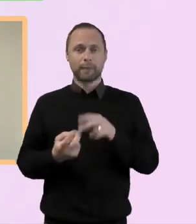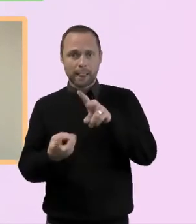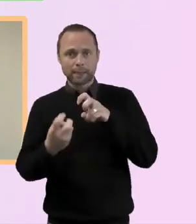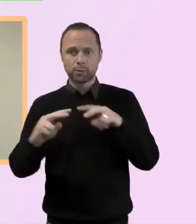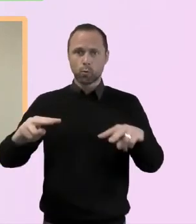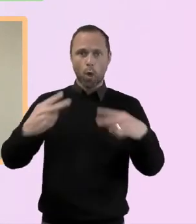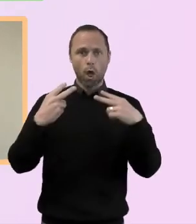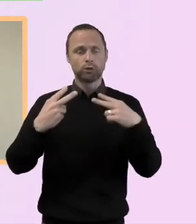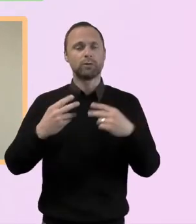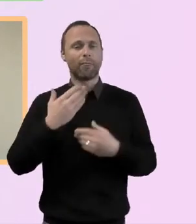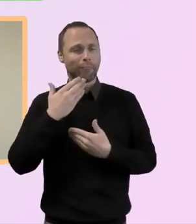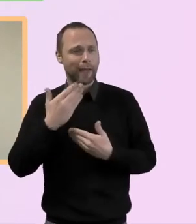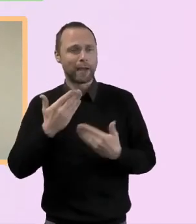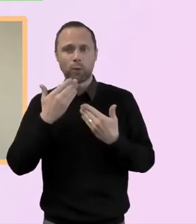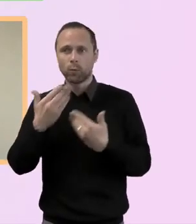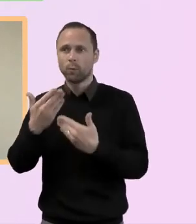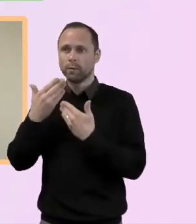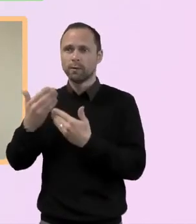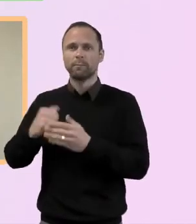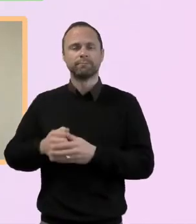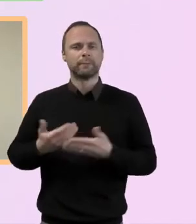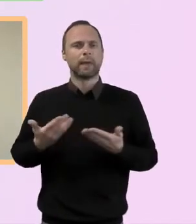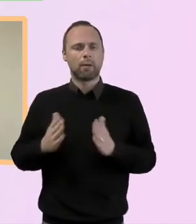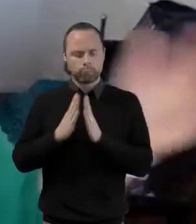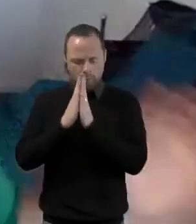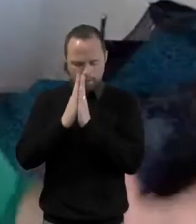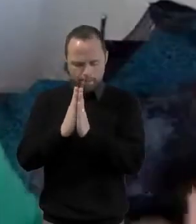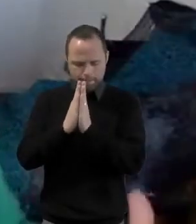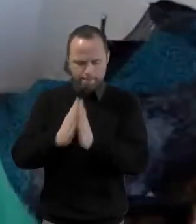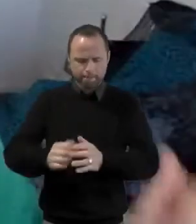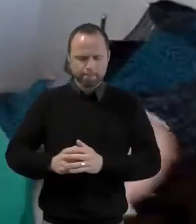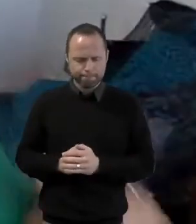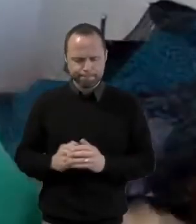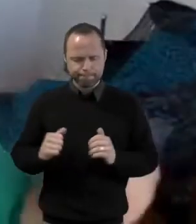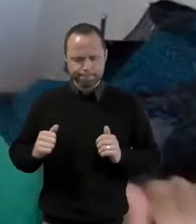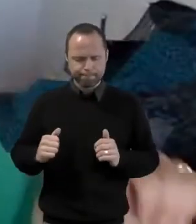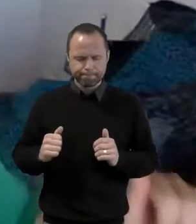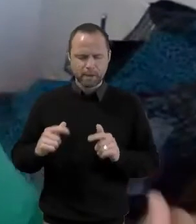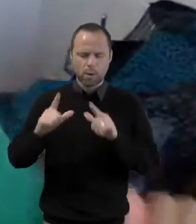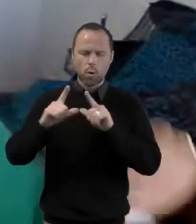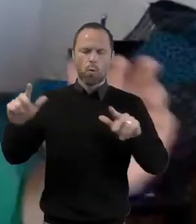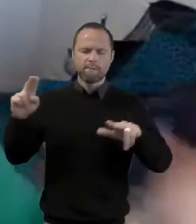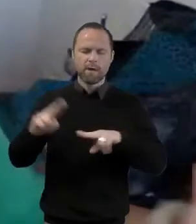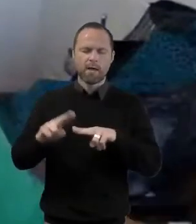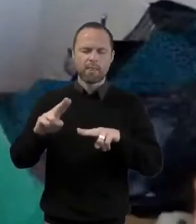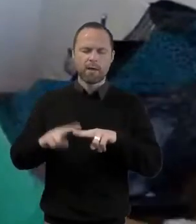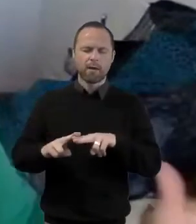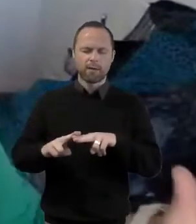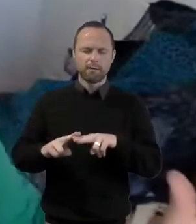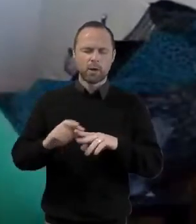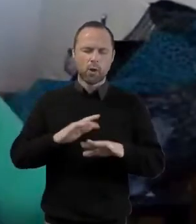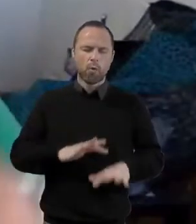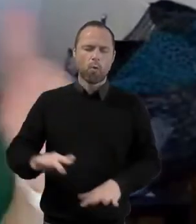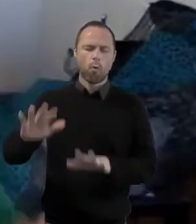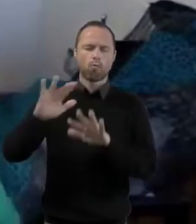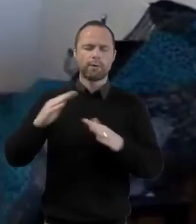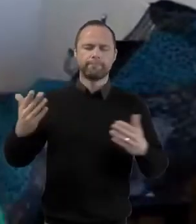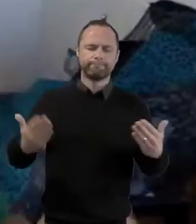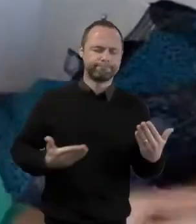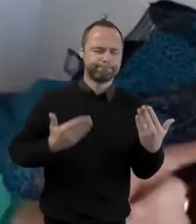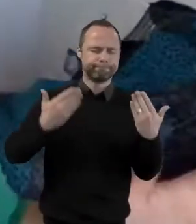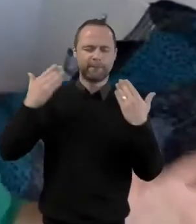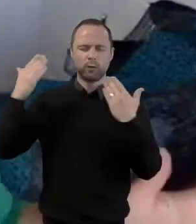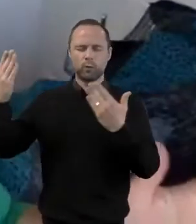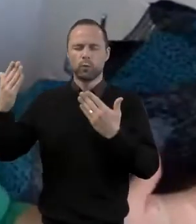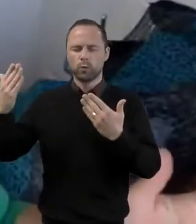watching. Um, but let me pray. Lord Father, we give you the glory over every